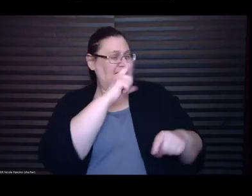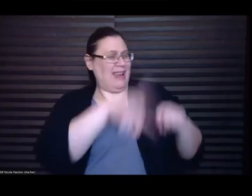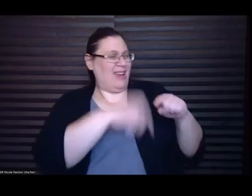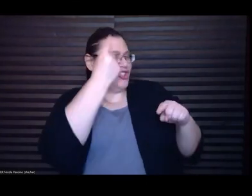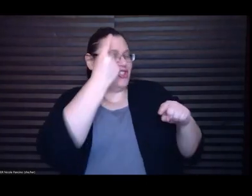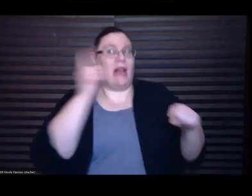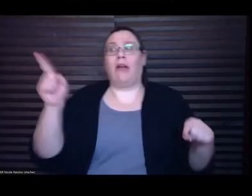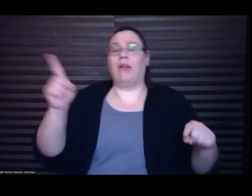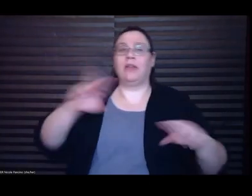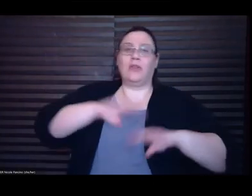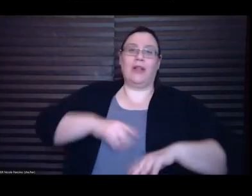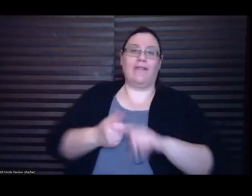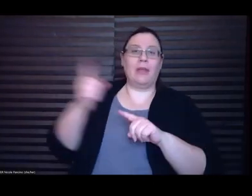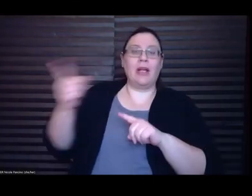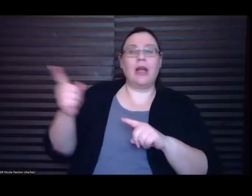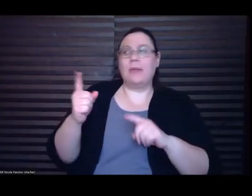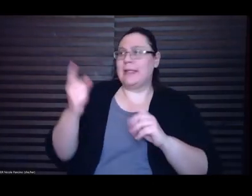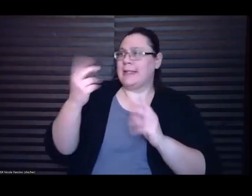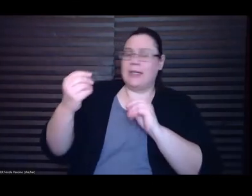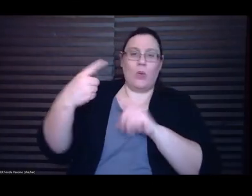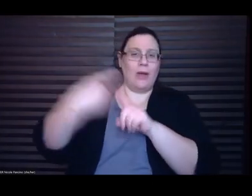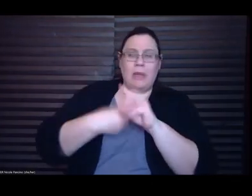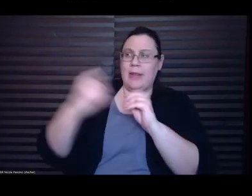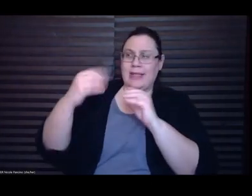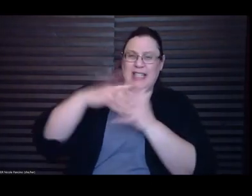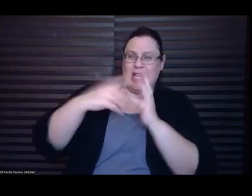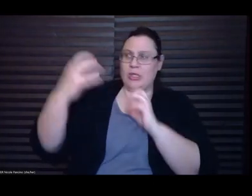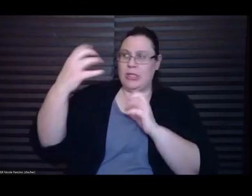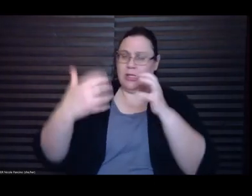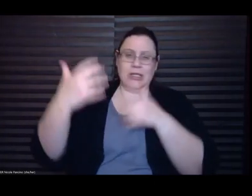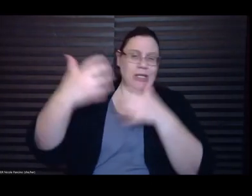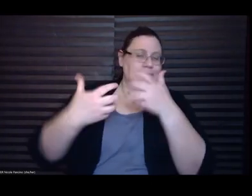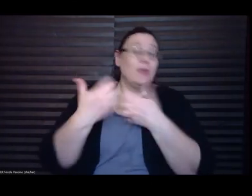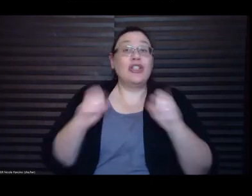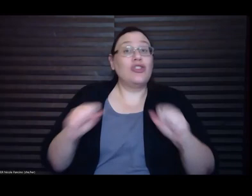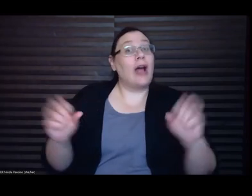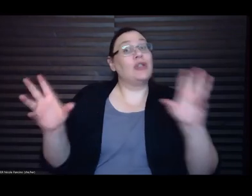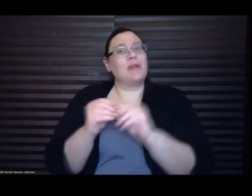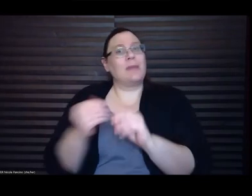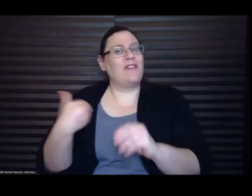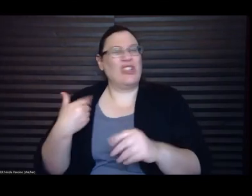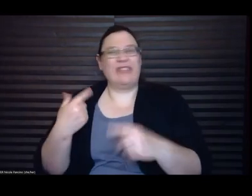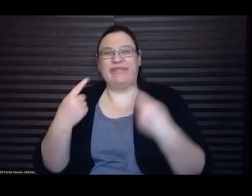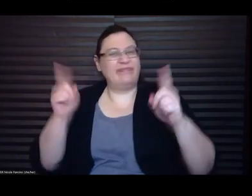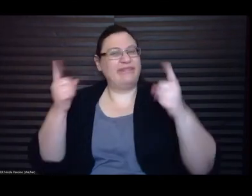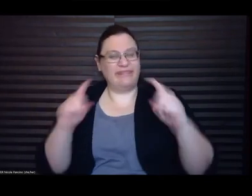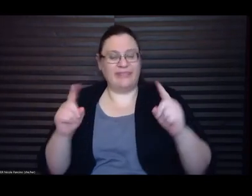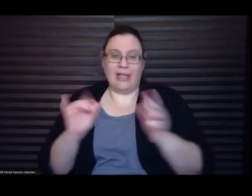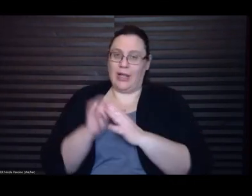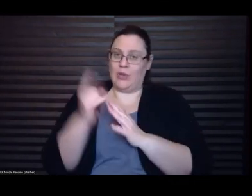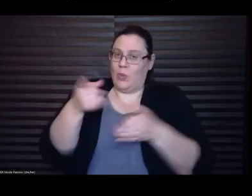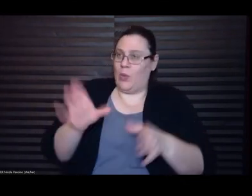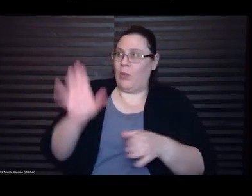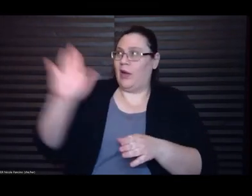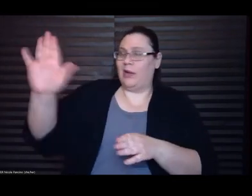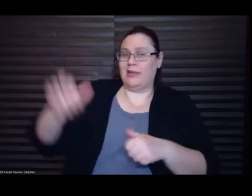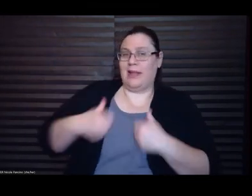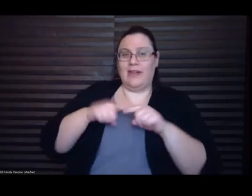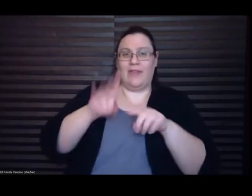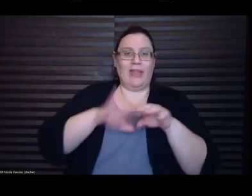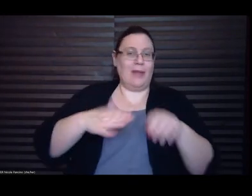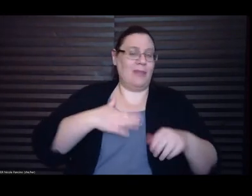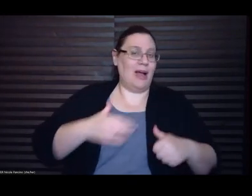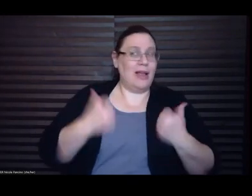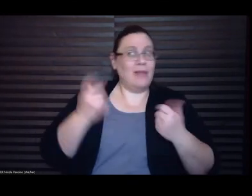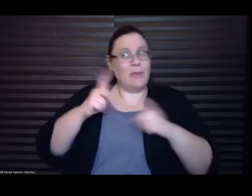always come up. This is just one way his life is different from mine. There are people who count on him, and sometimes they need him urgently. Between his abrupt